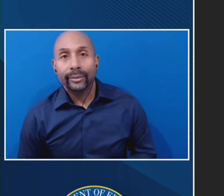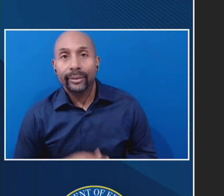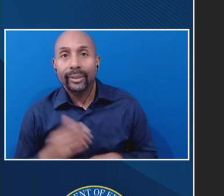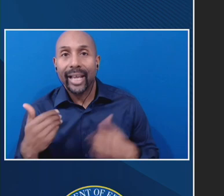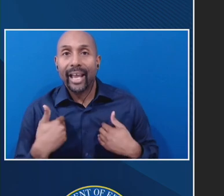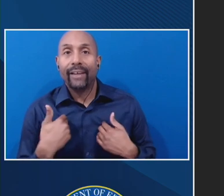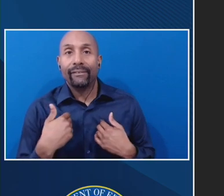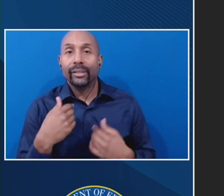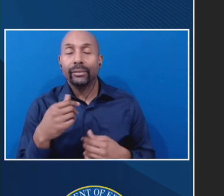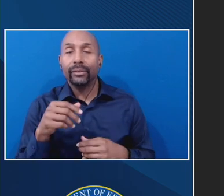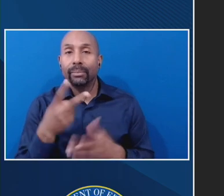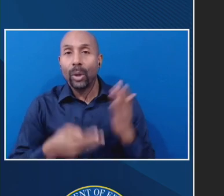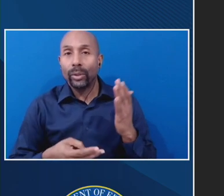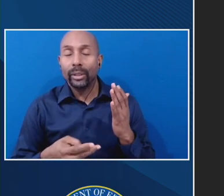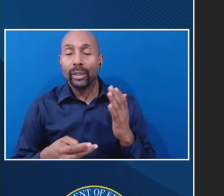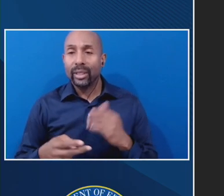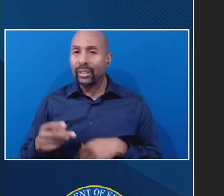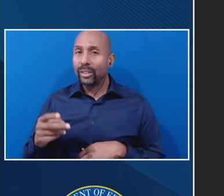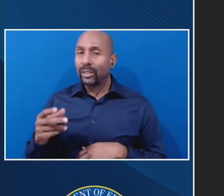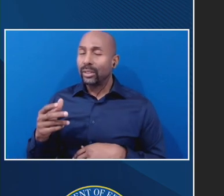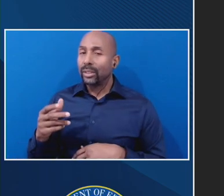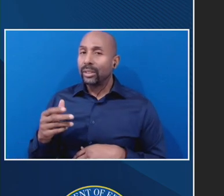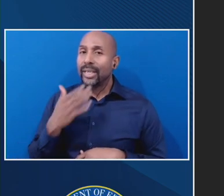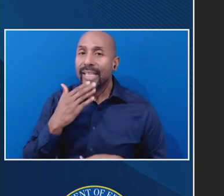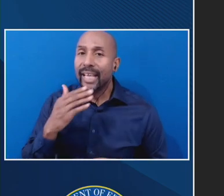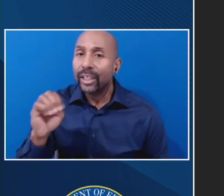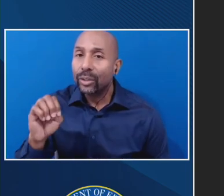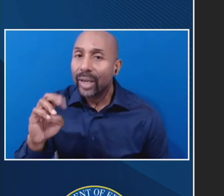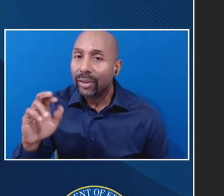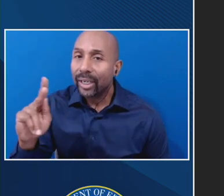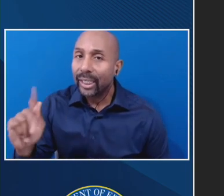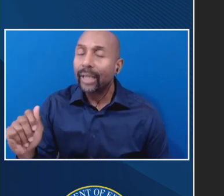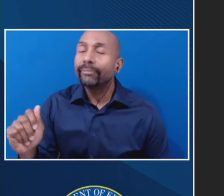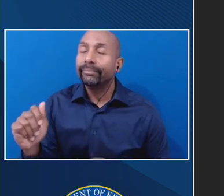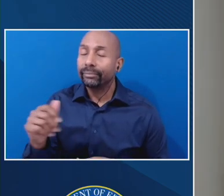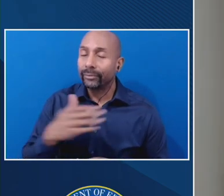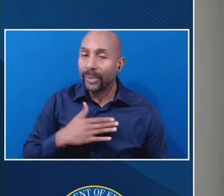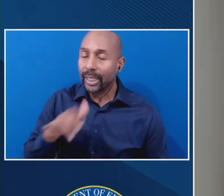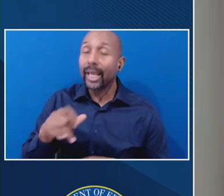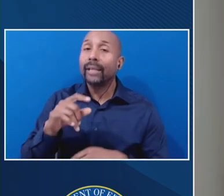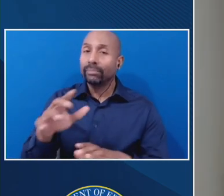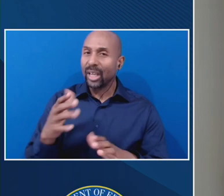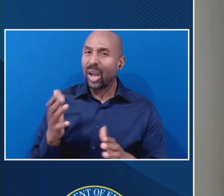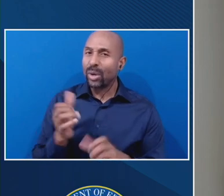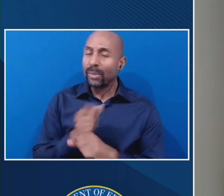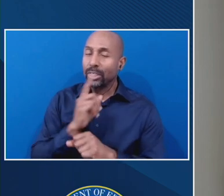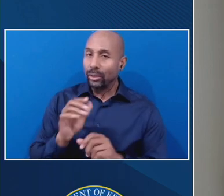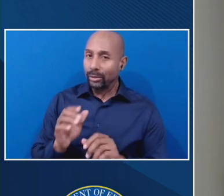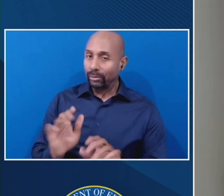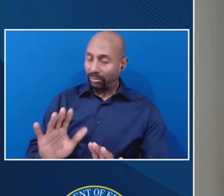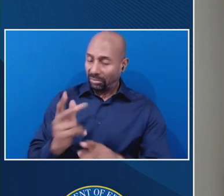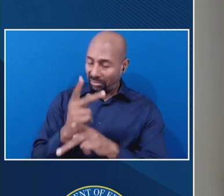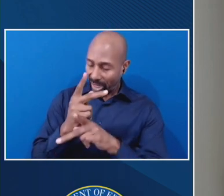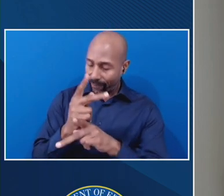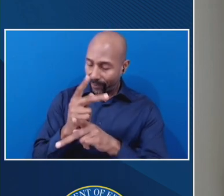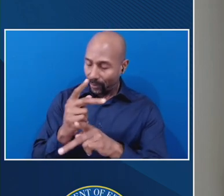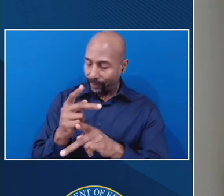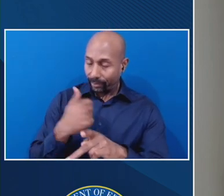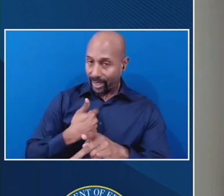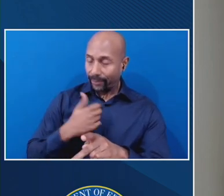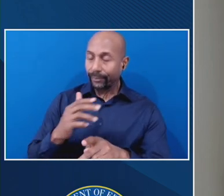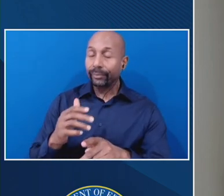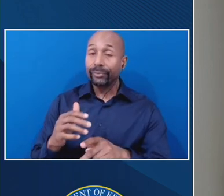I want to be a little careful here. Thank you, Erica. appreciate that. Um, the department's policy, um, is that, um,